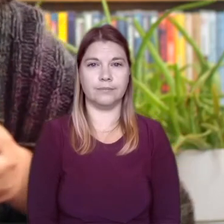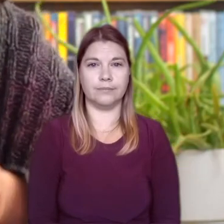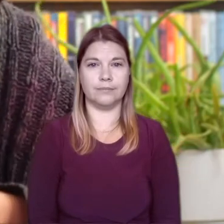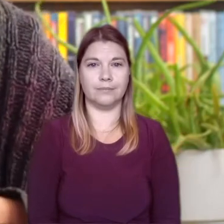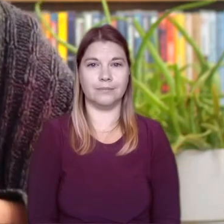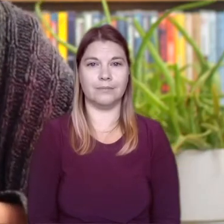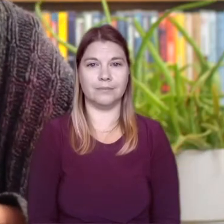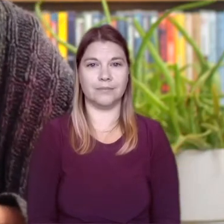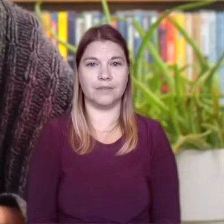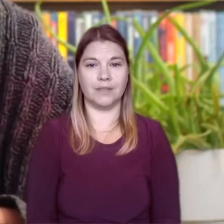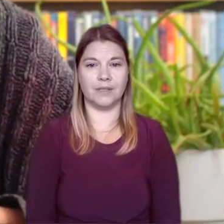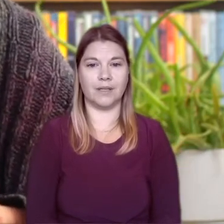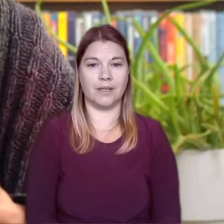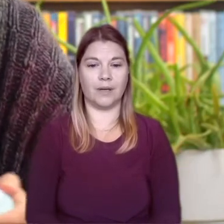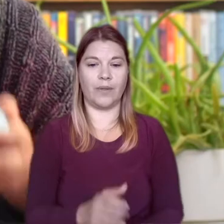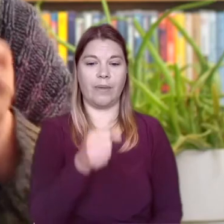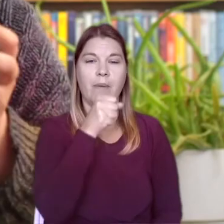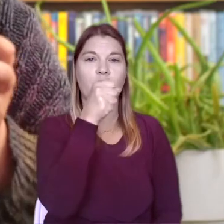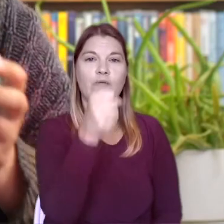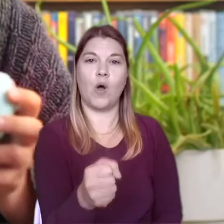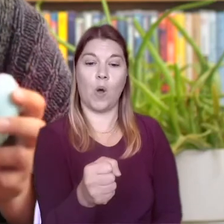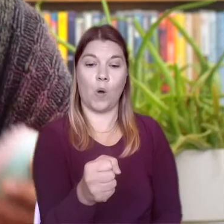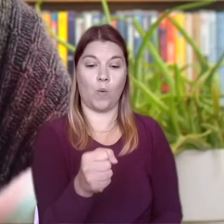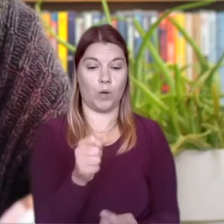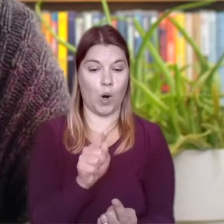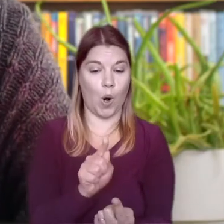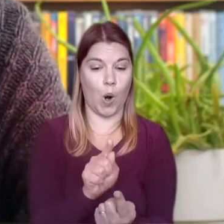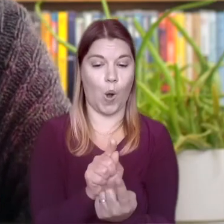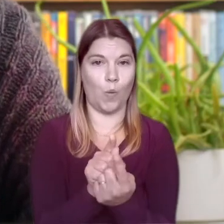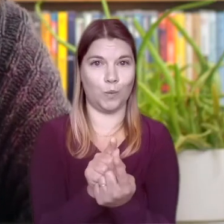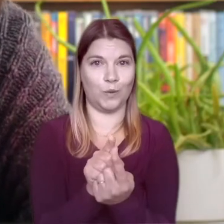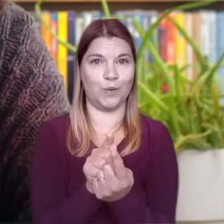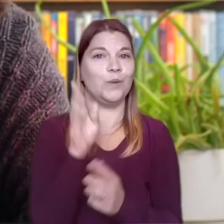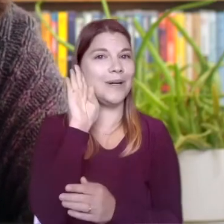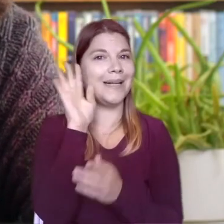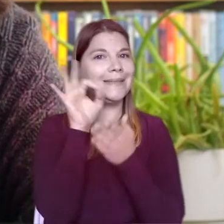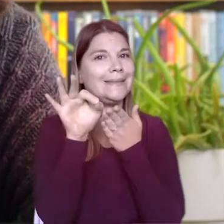As I bring it very close to your ears, the sound becomes clearer, and you can hear every detail.